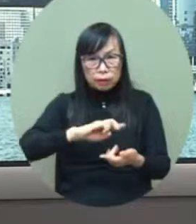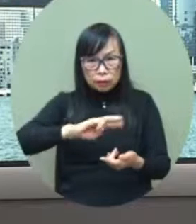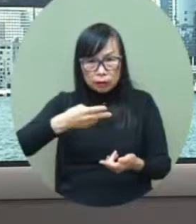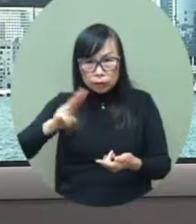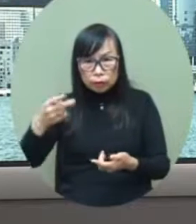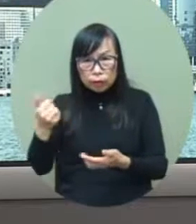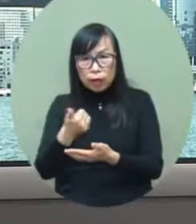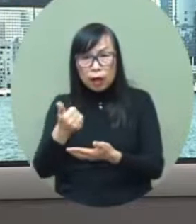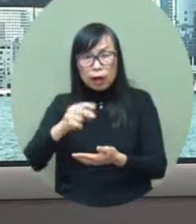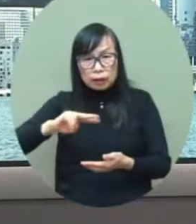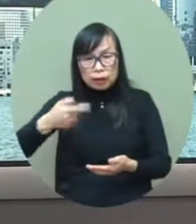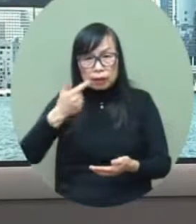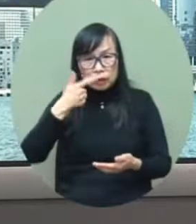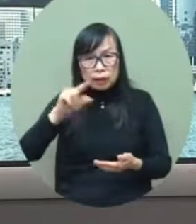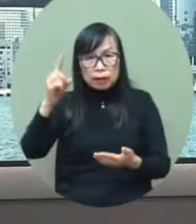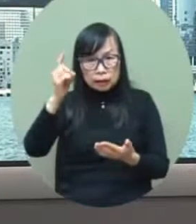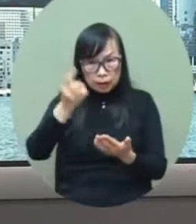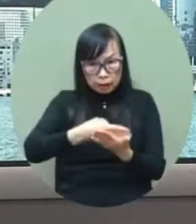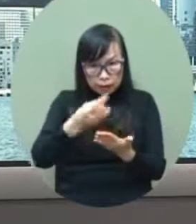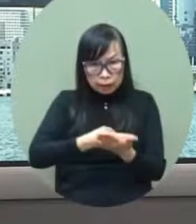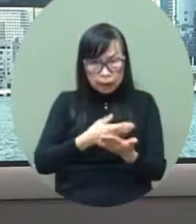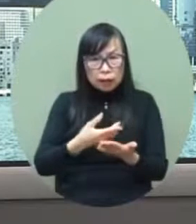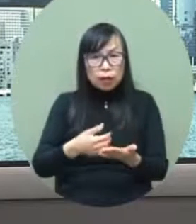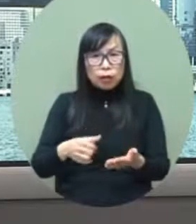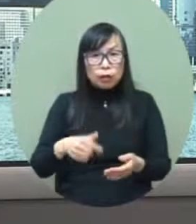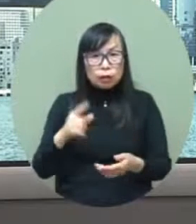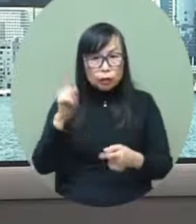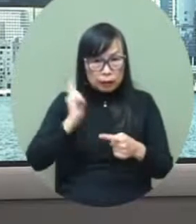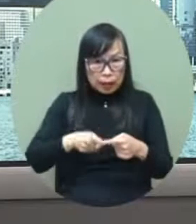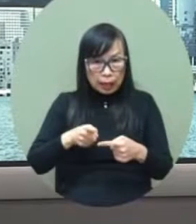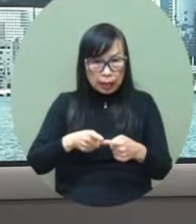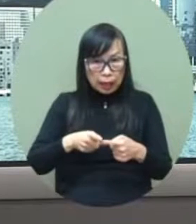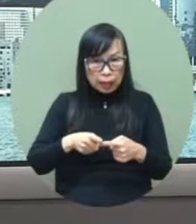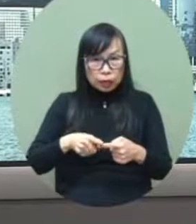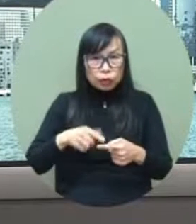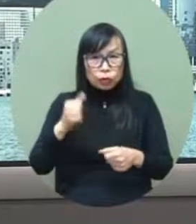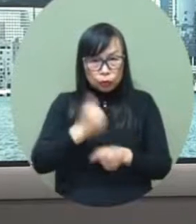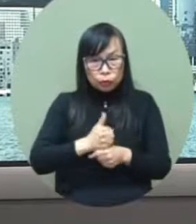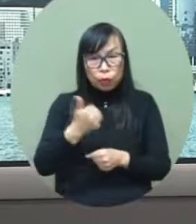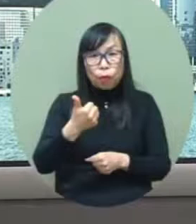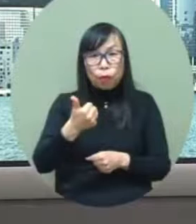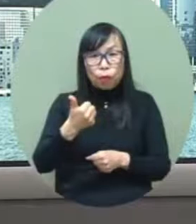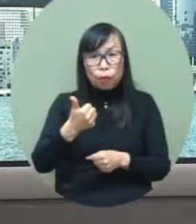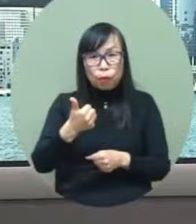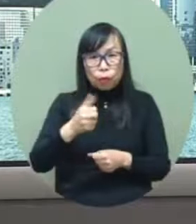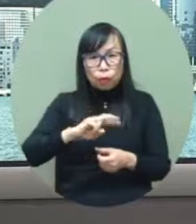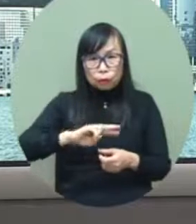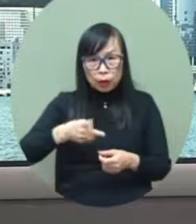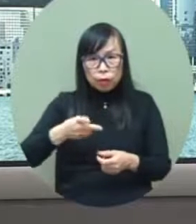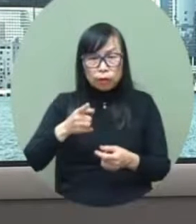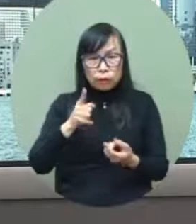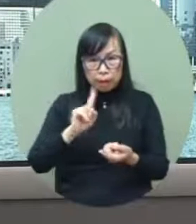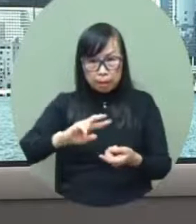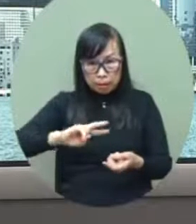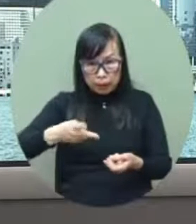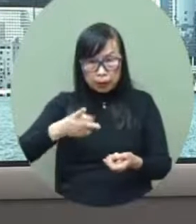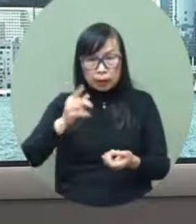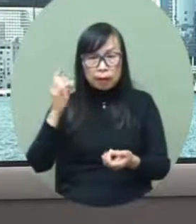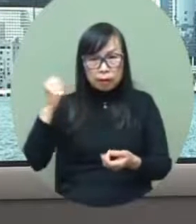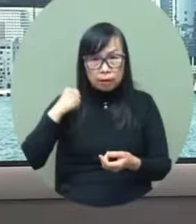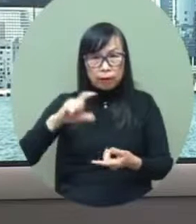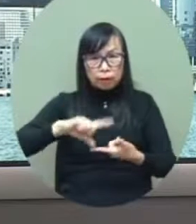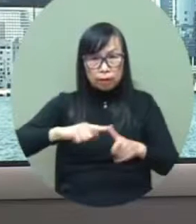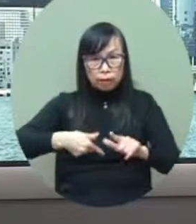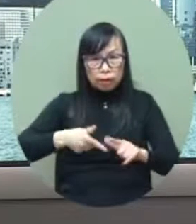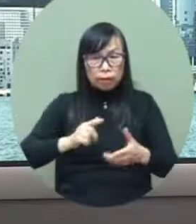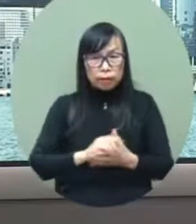and they will become regular measures they will also keep um reviewing and updating the guidelines so this would it would be